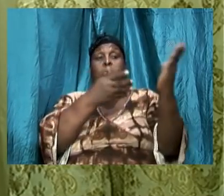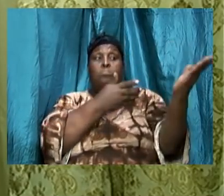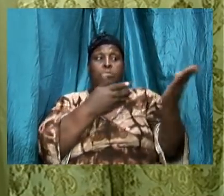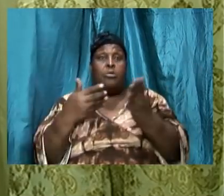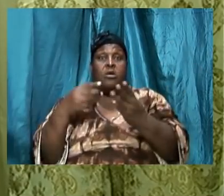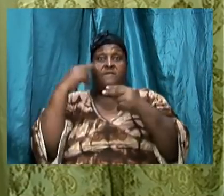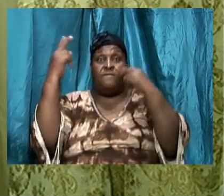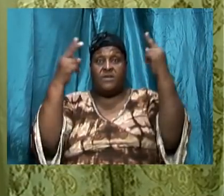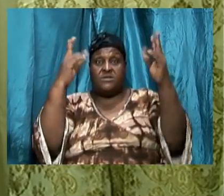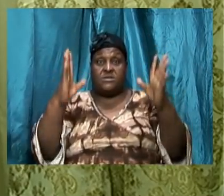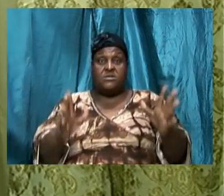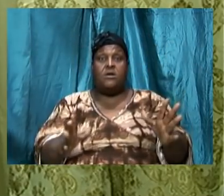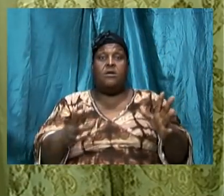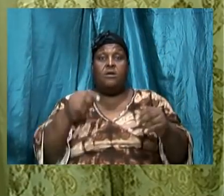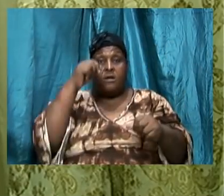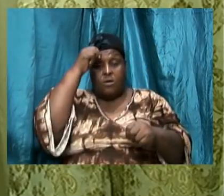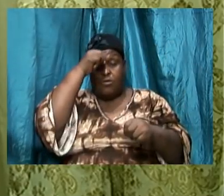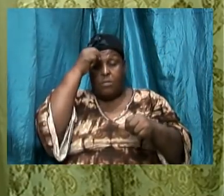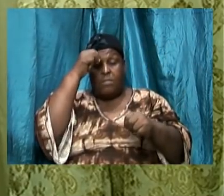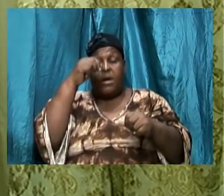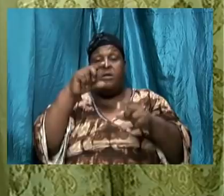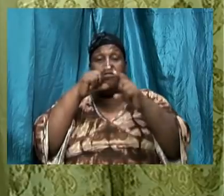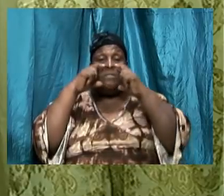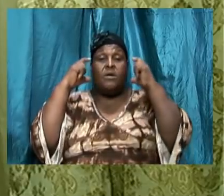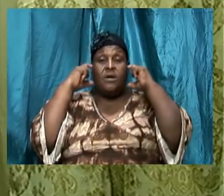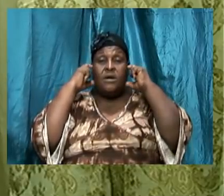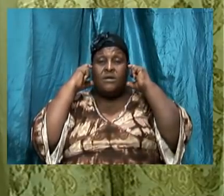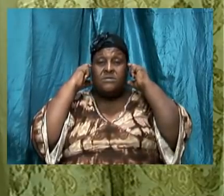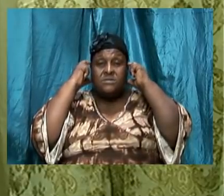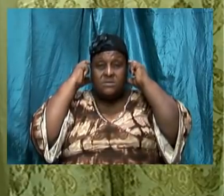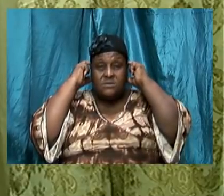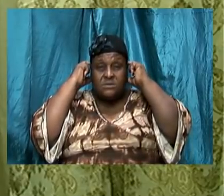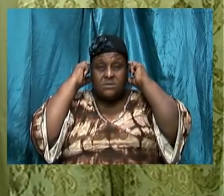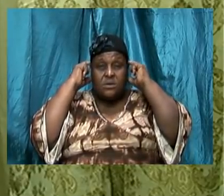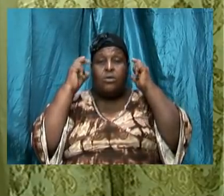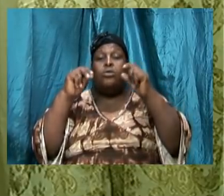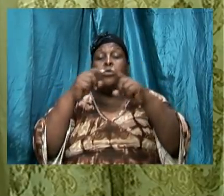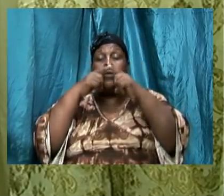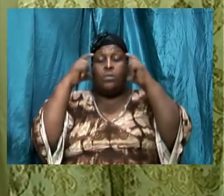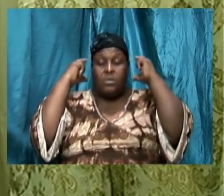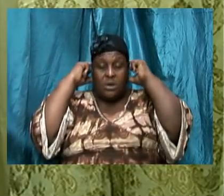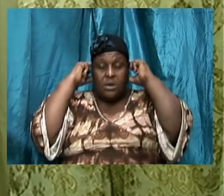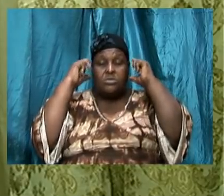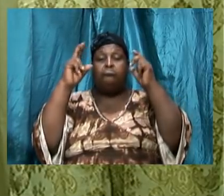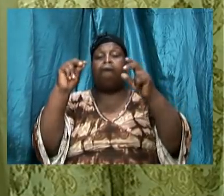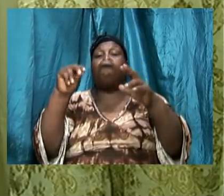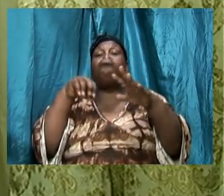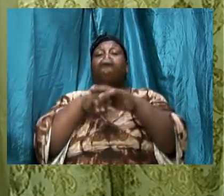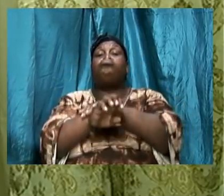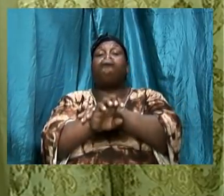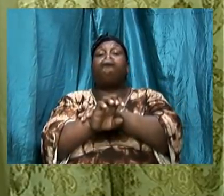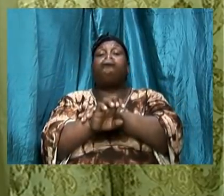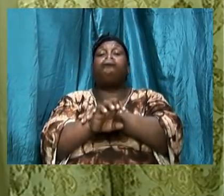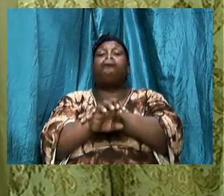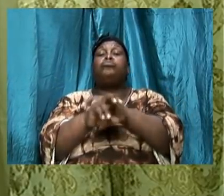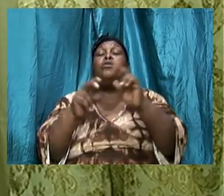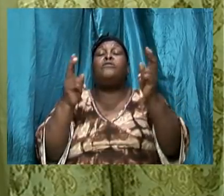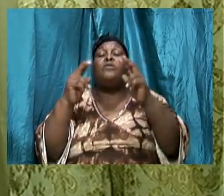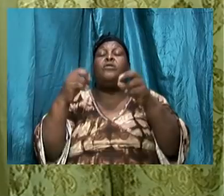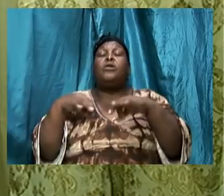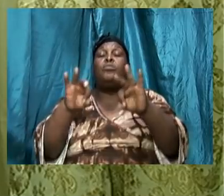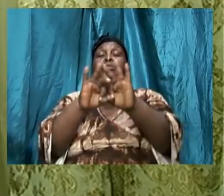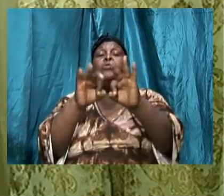their masks but every saying have your mask no mask no entry very important the Lord bless you